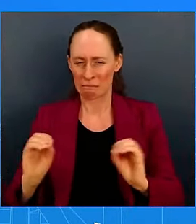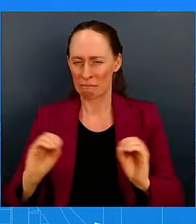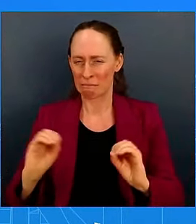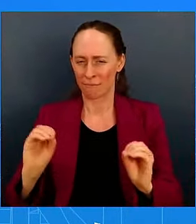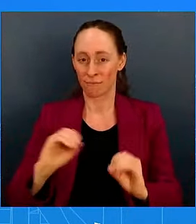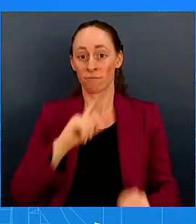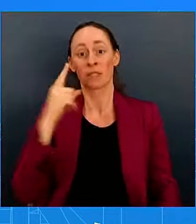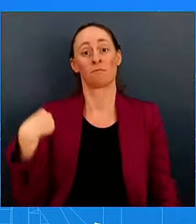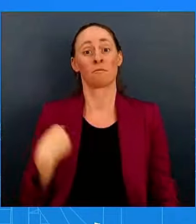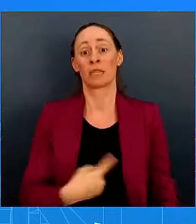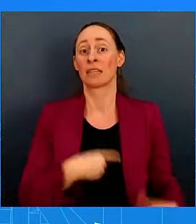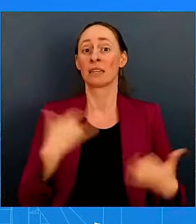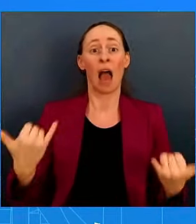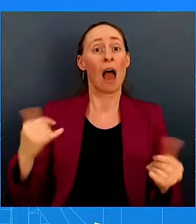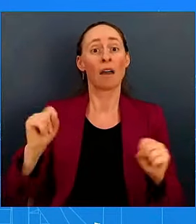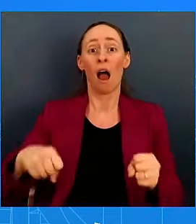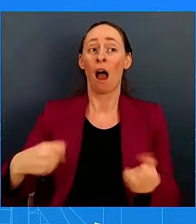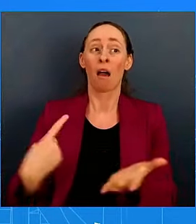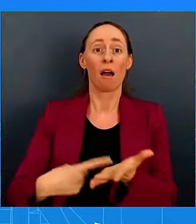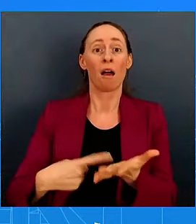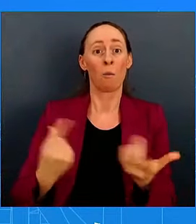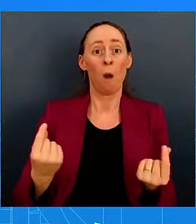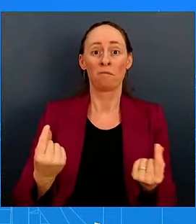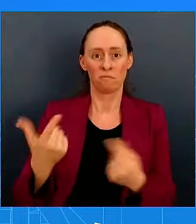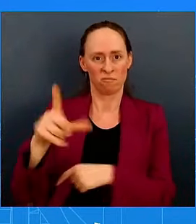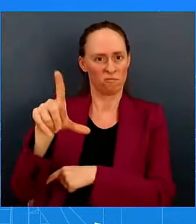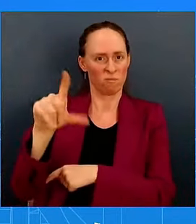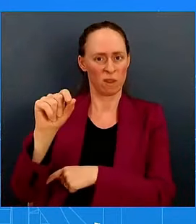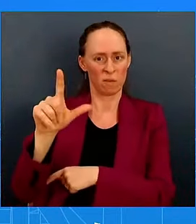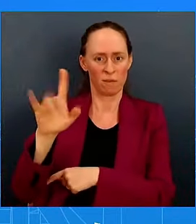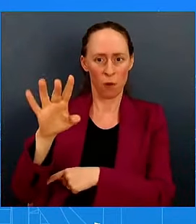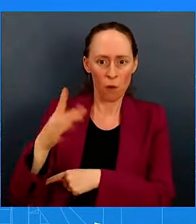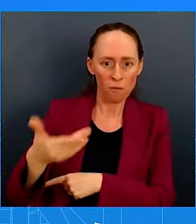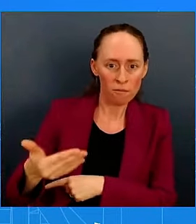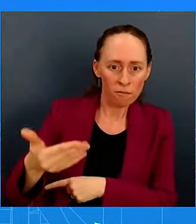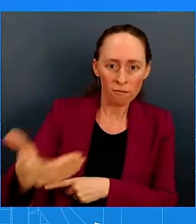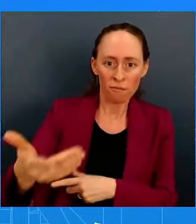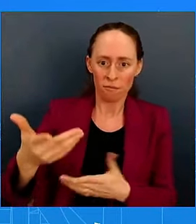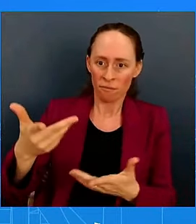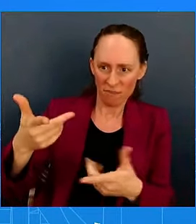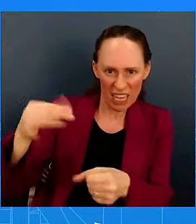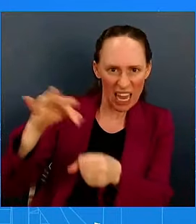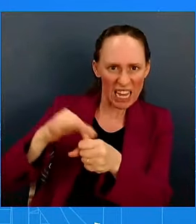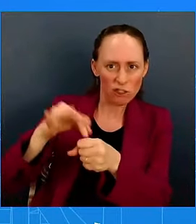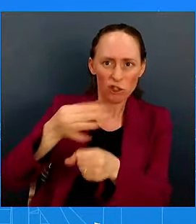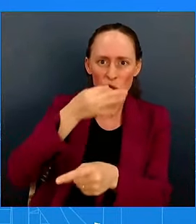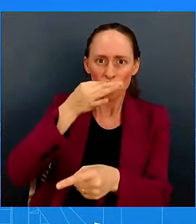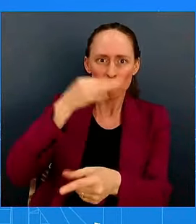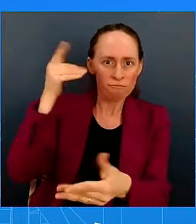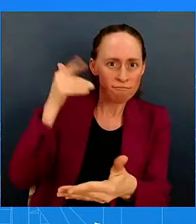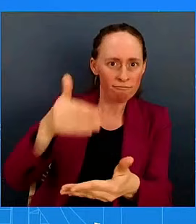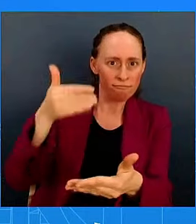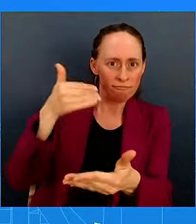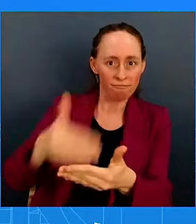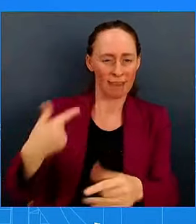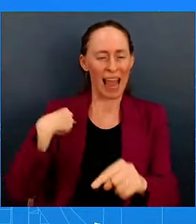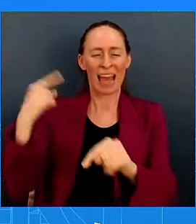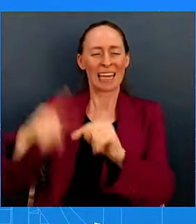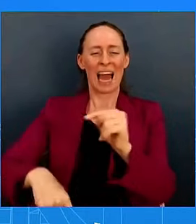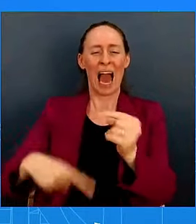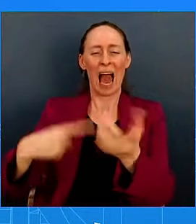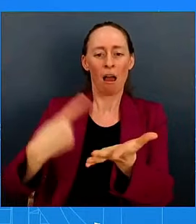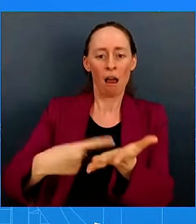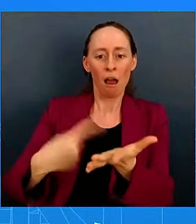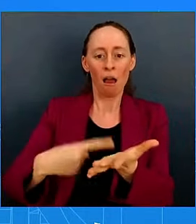obviously, an election that is just a few weeks away. I can't speak to that. I can't speak to their decision to endorse – not